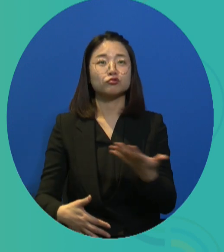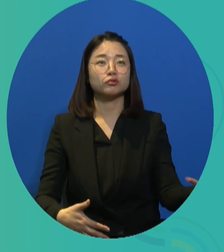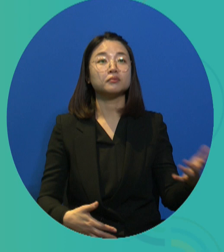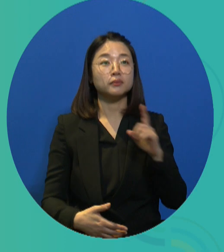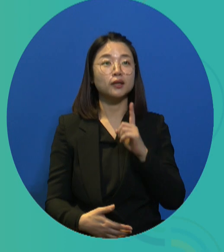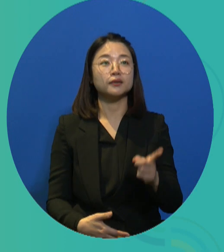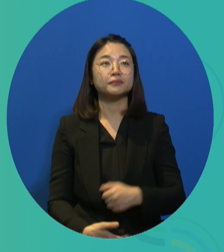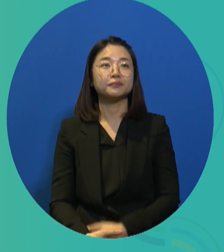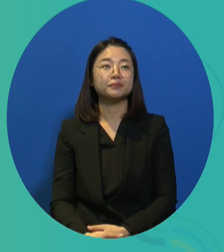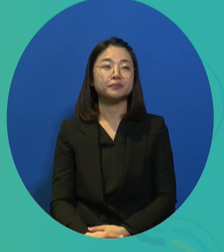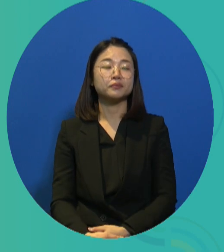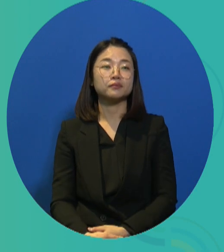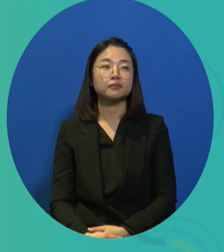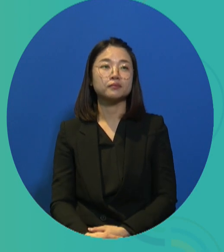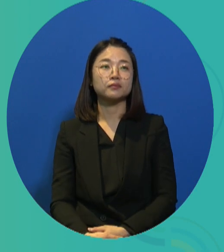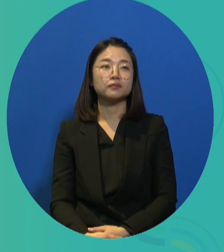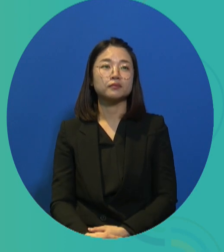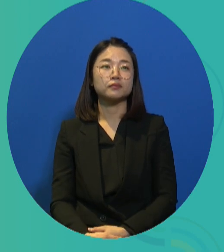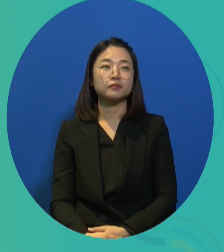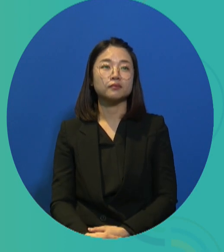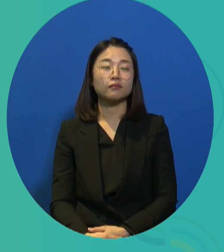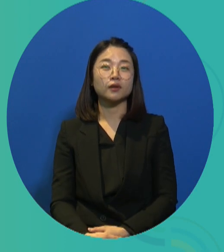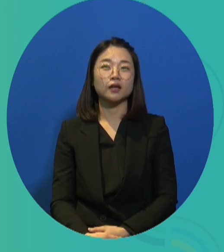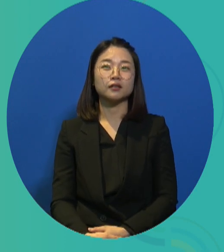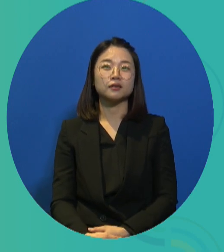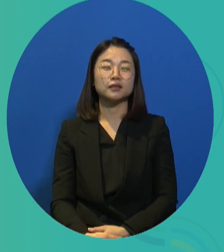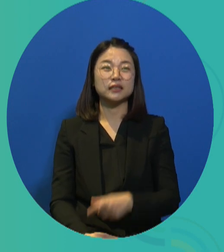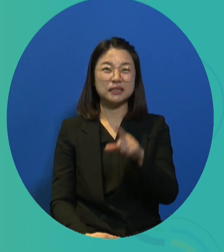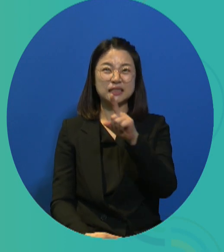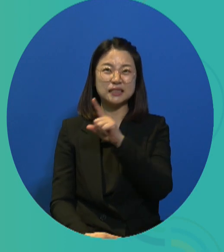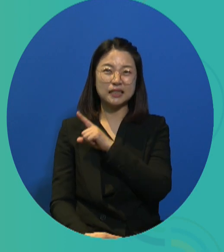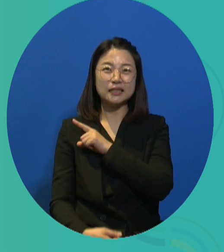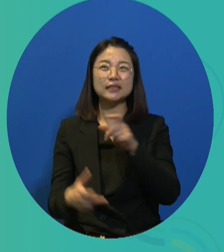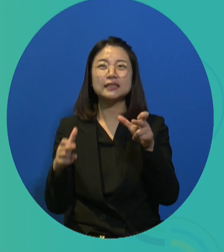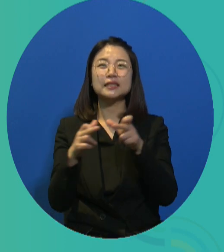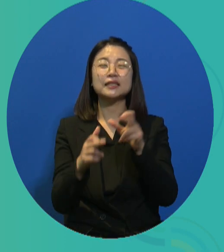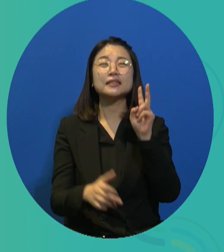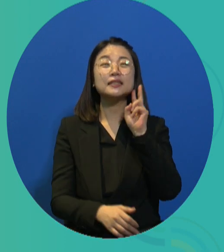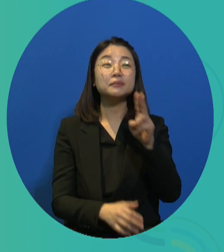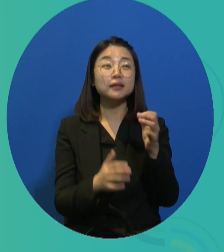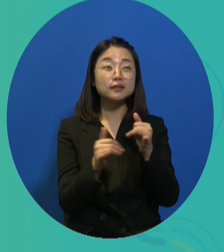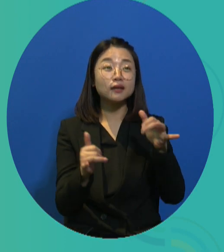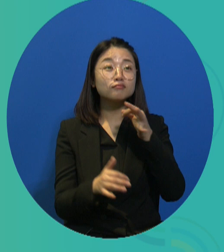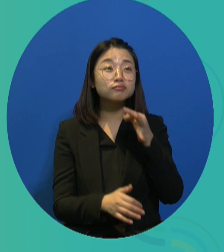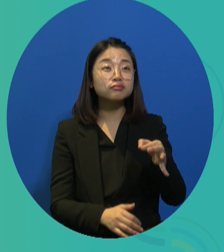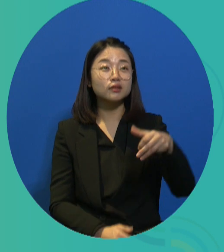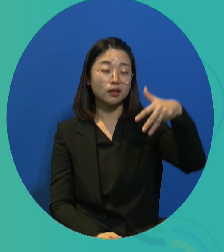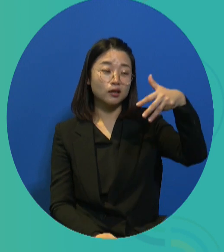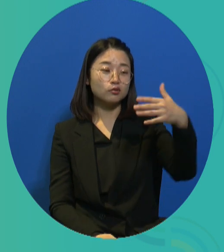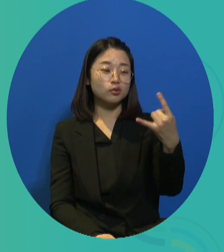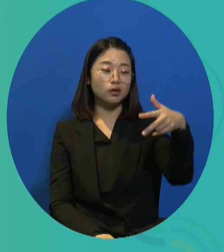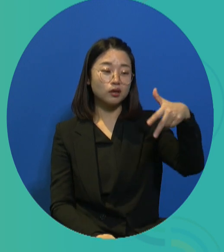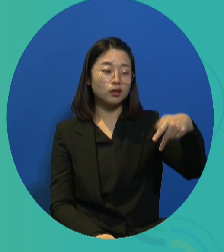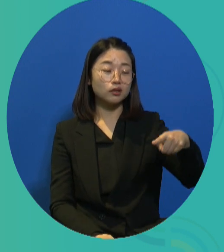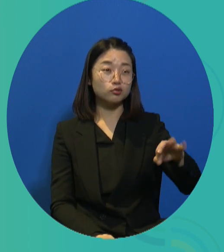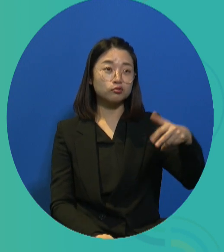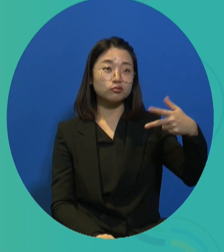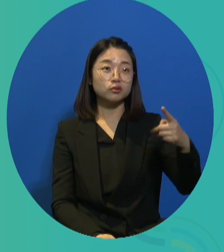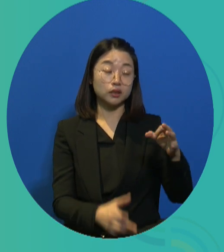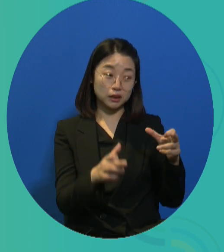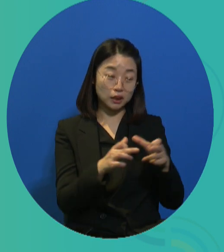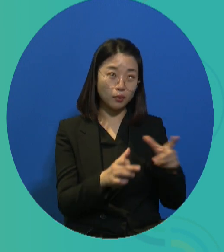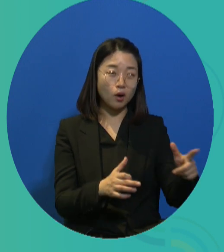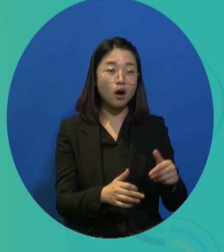guaranteed by the constitution. And here, the project aims to serve severely disabled